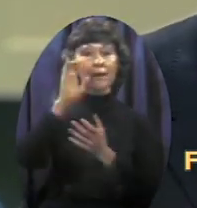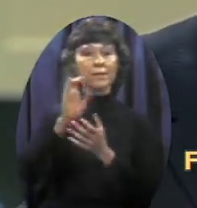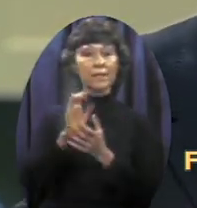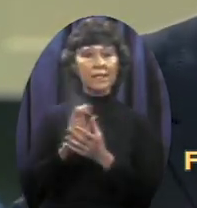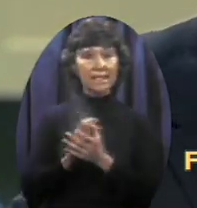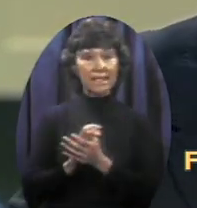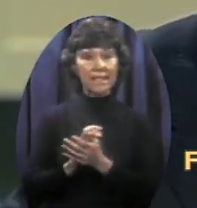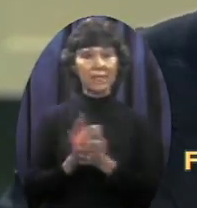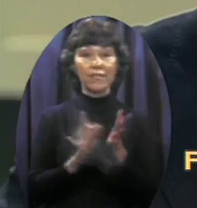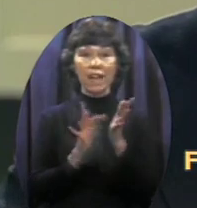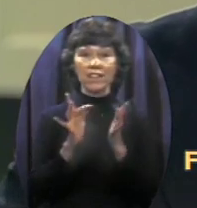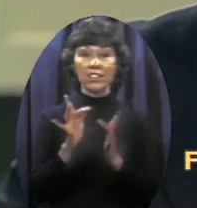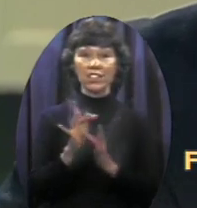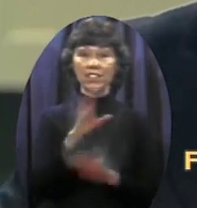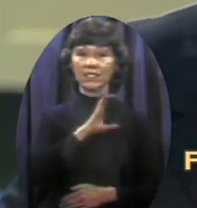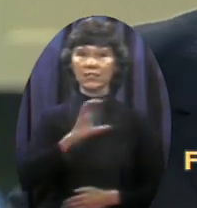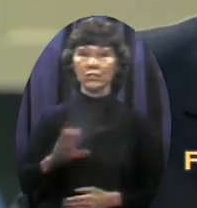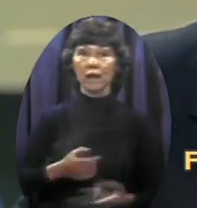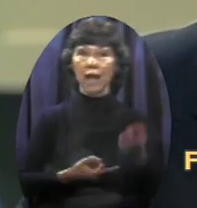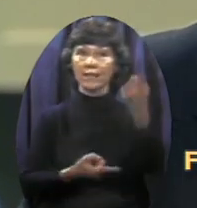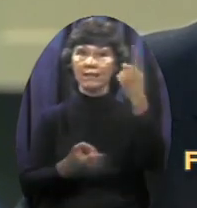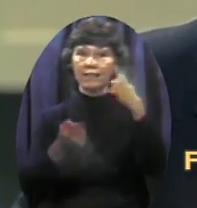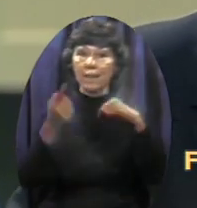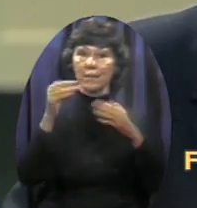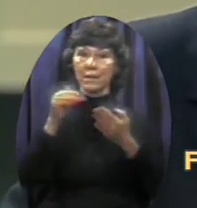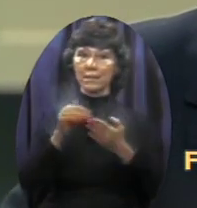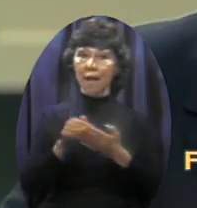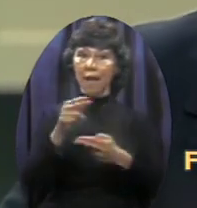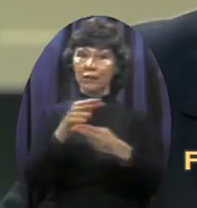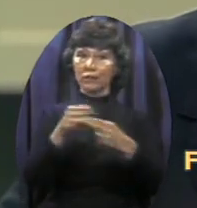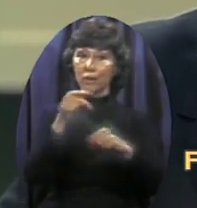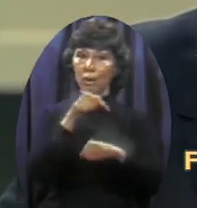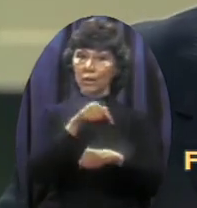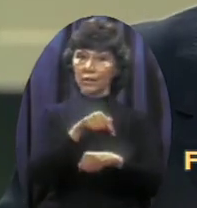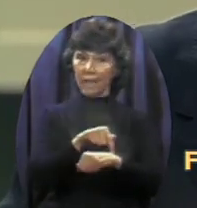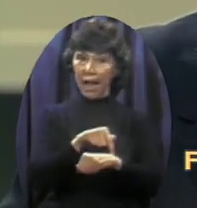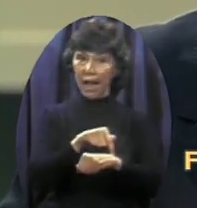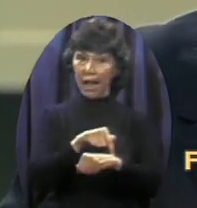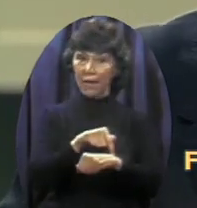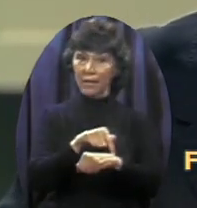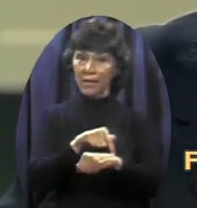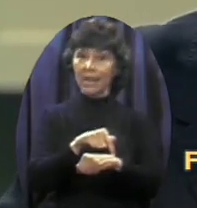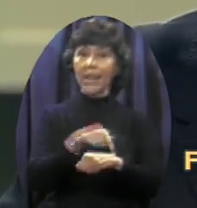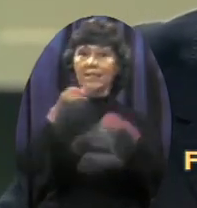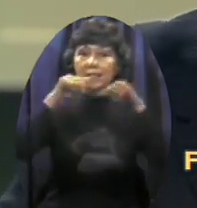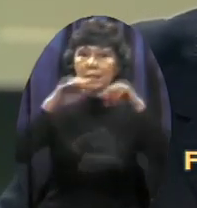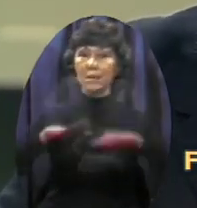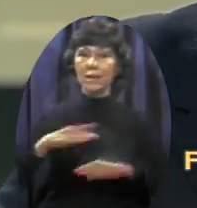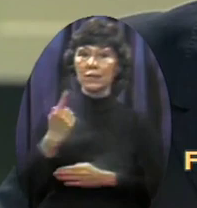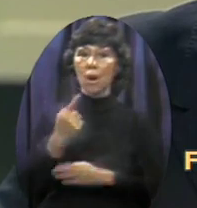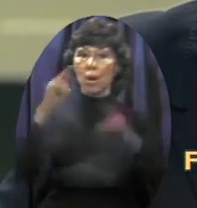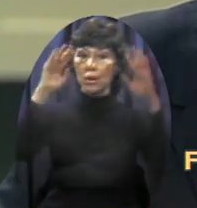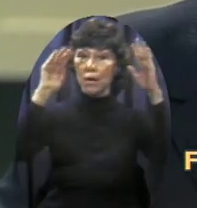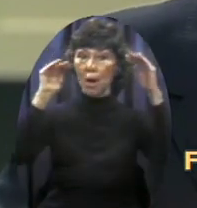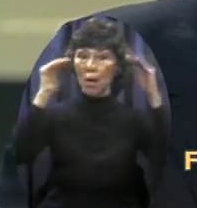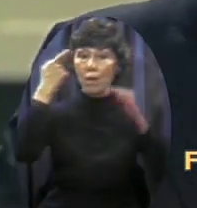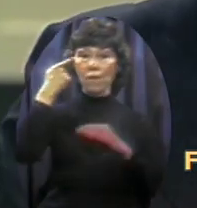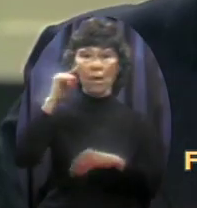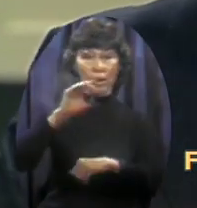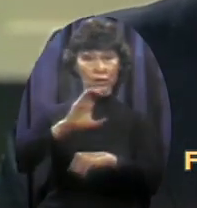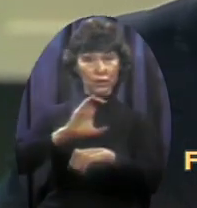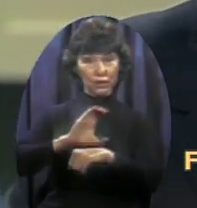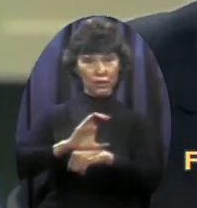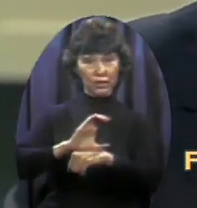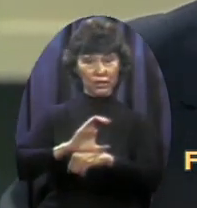return of the Lord Jesus Christ As the blessed and only hope of the church And in the